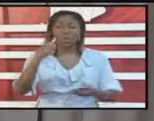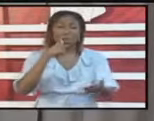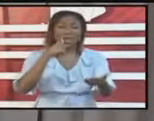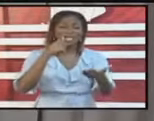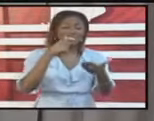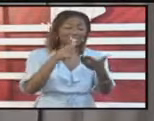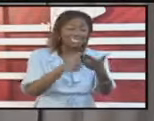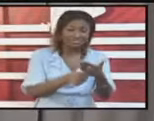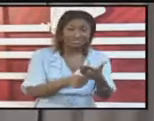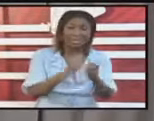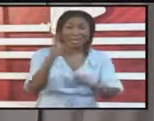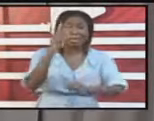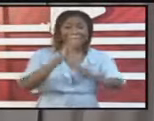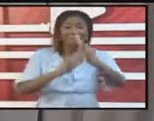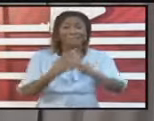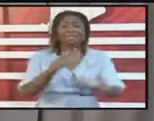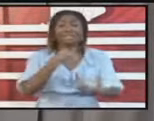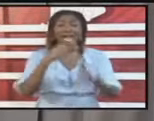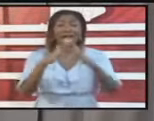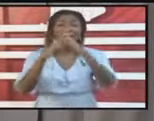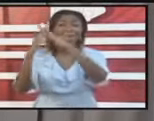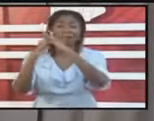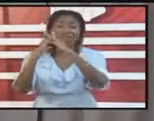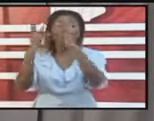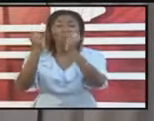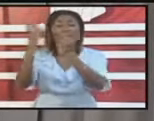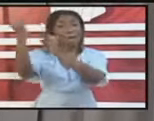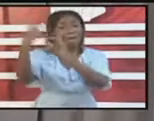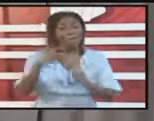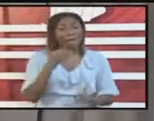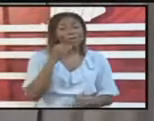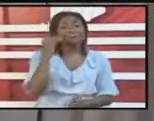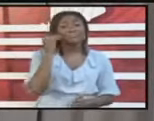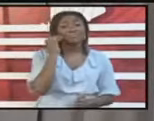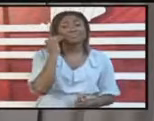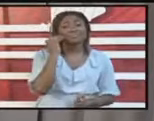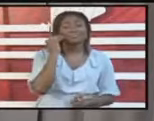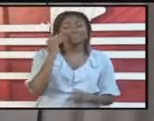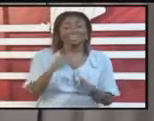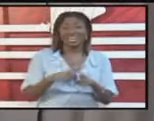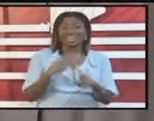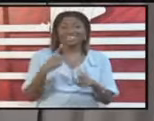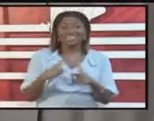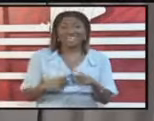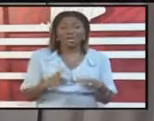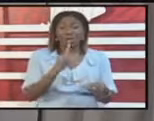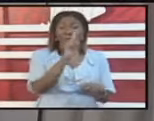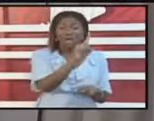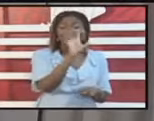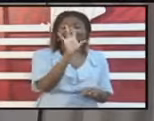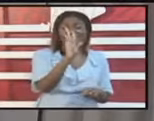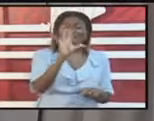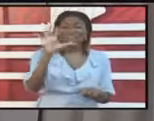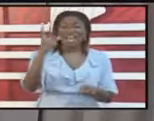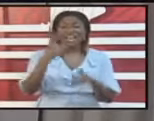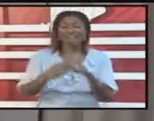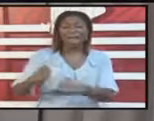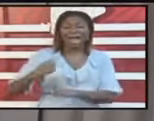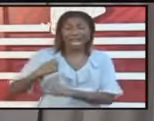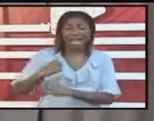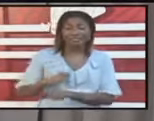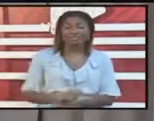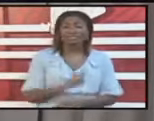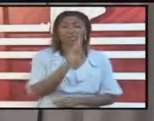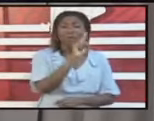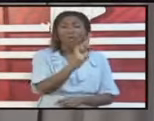from the United States. Multiply that exponentially. We have 175 from Canada, 146 from